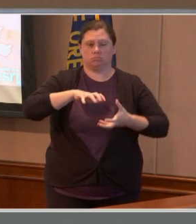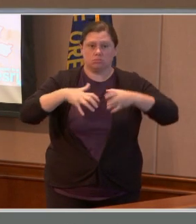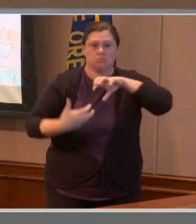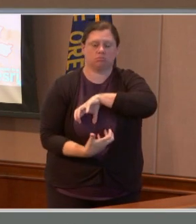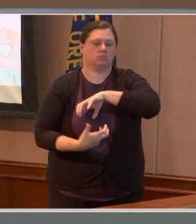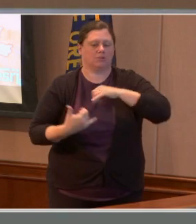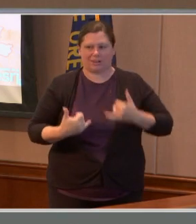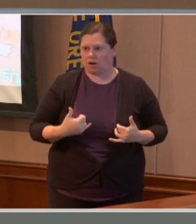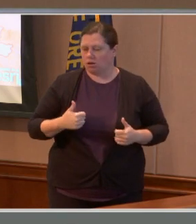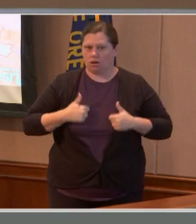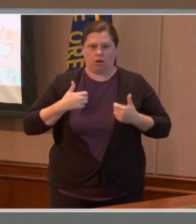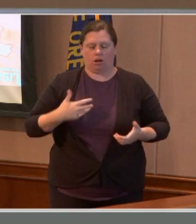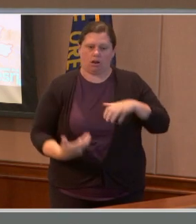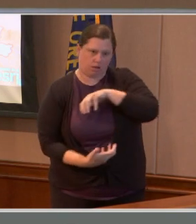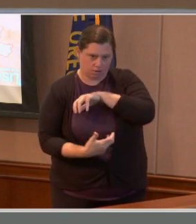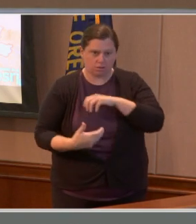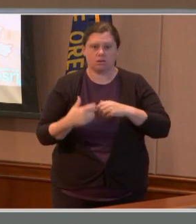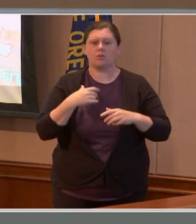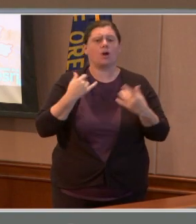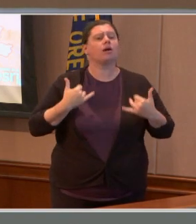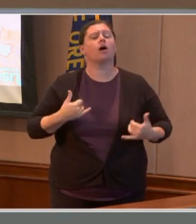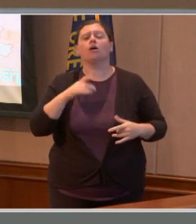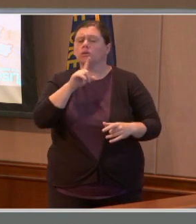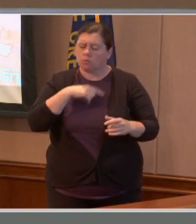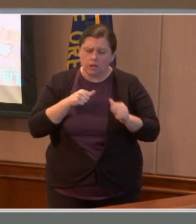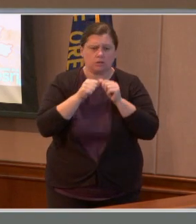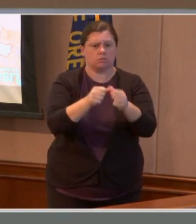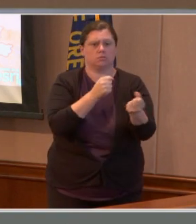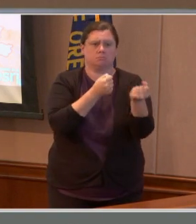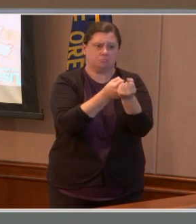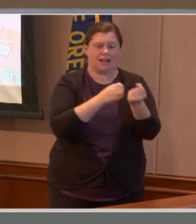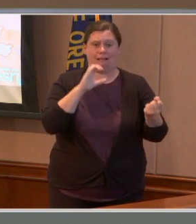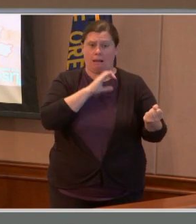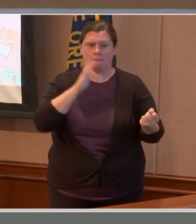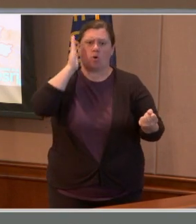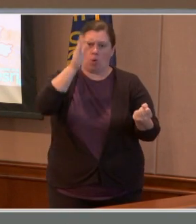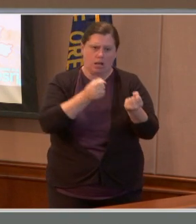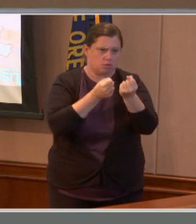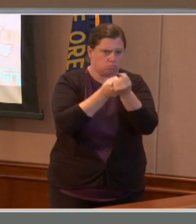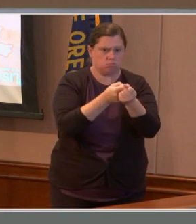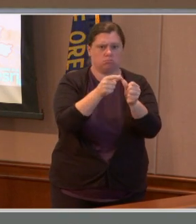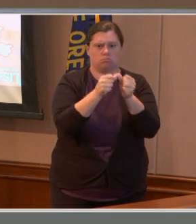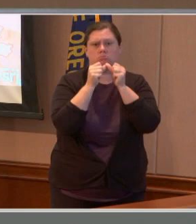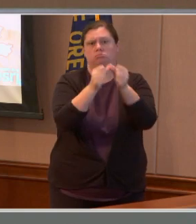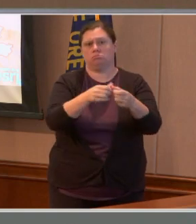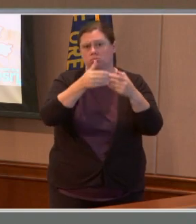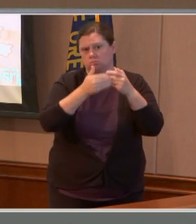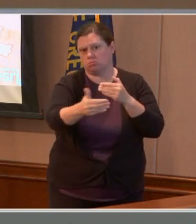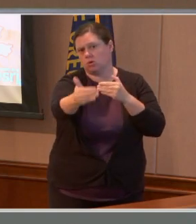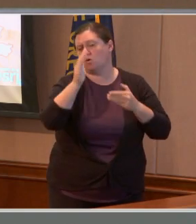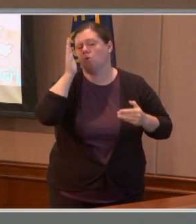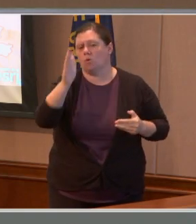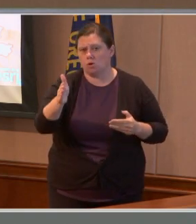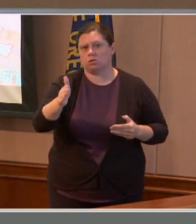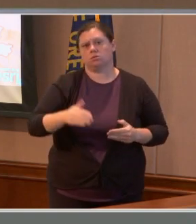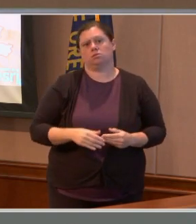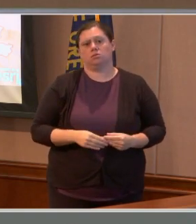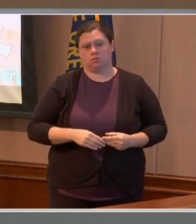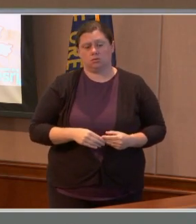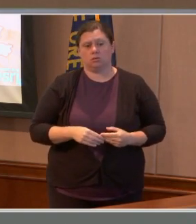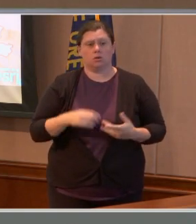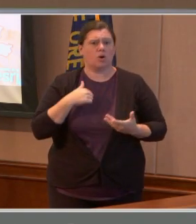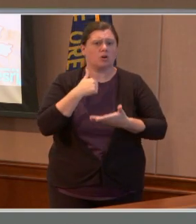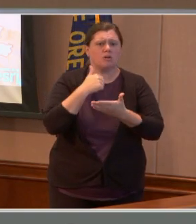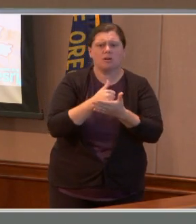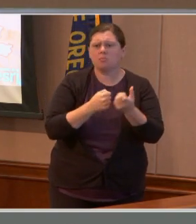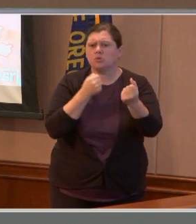Clackamas County will be and will continue to be here for you. Relief and support efforts have ramped up as the